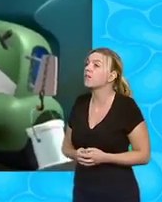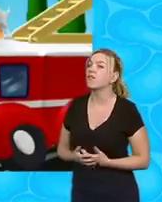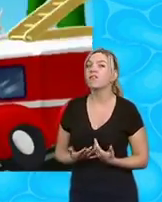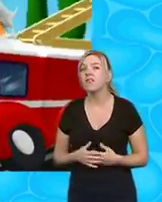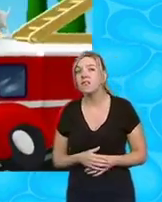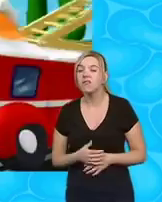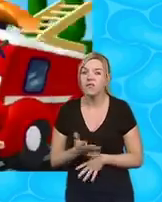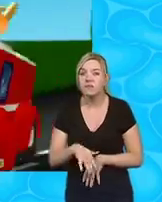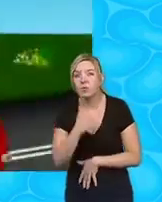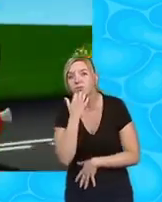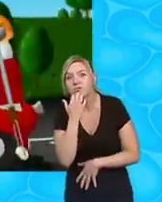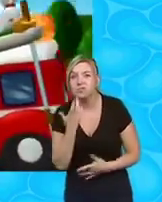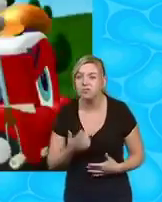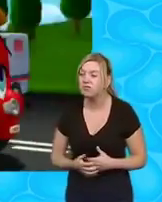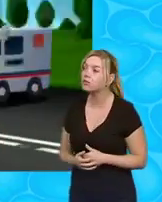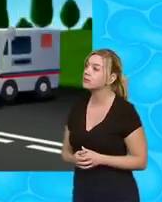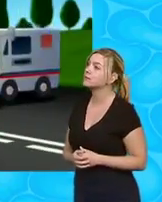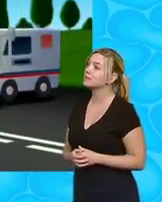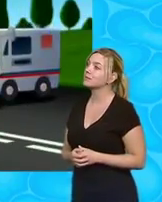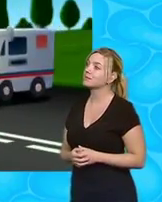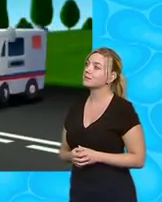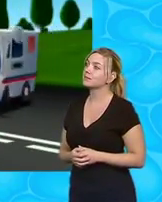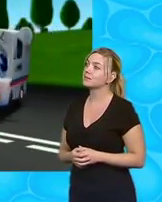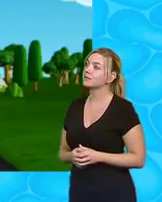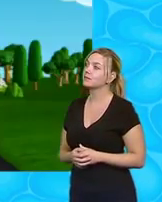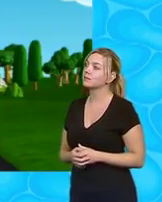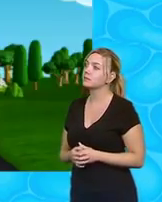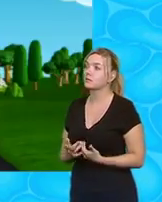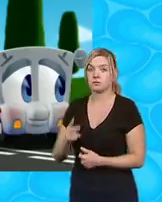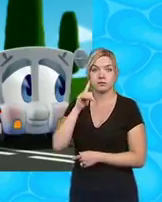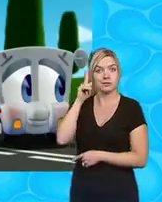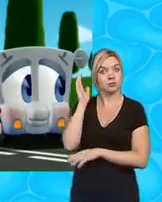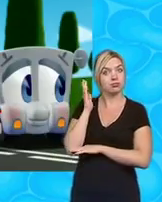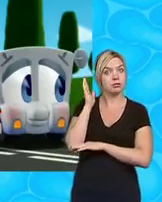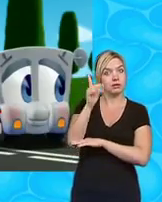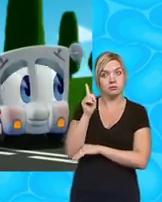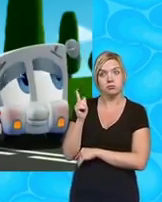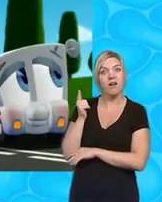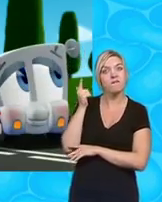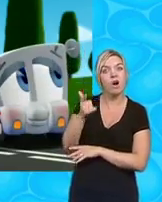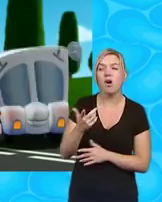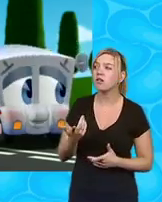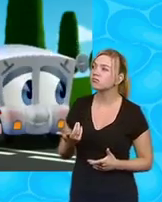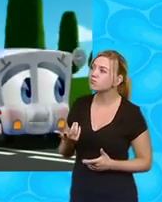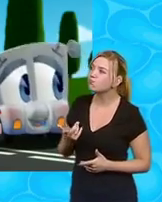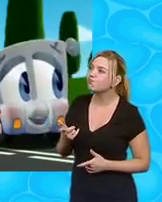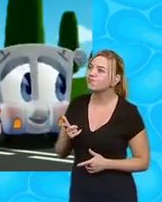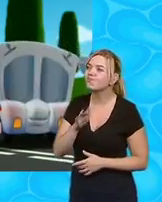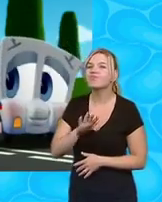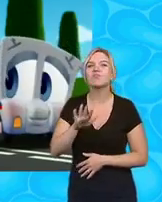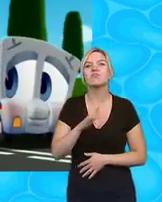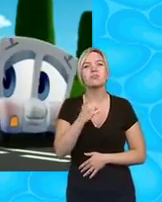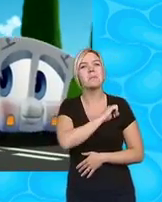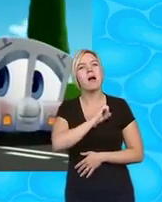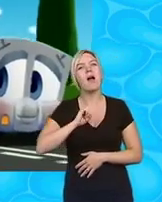okay see those trees Miguel how far is that hmm about a mile